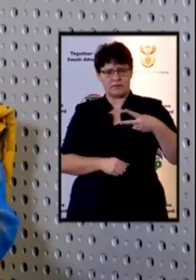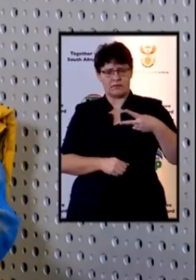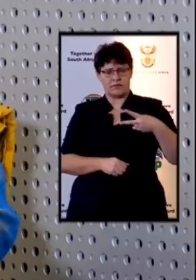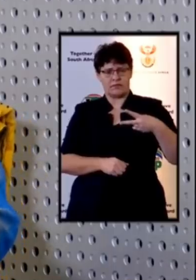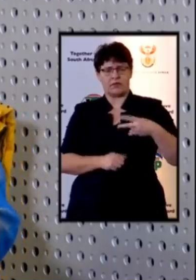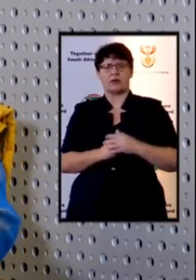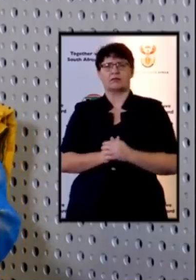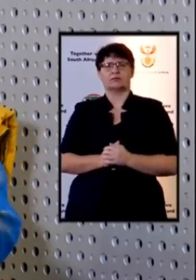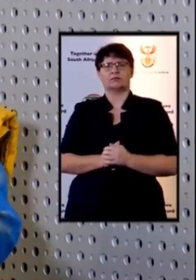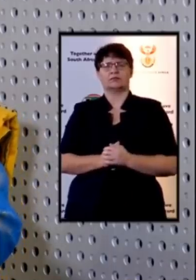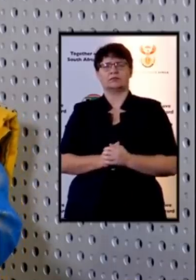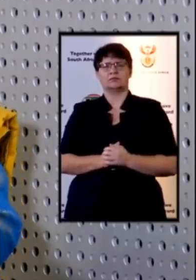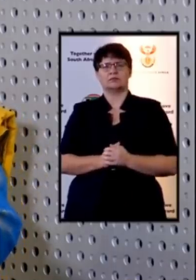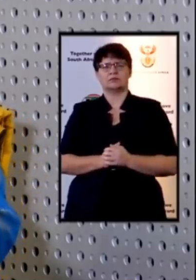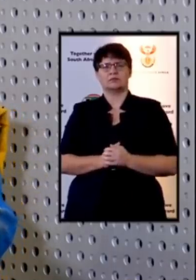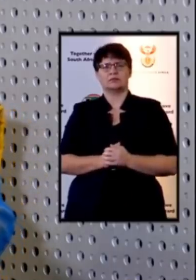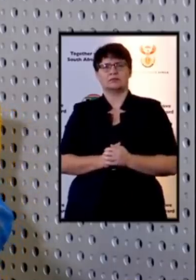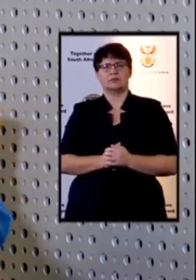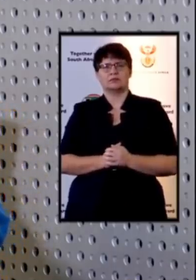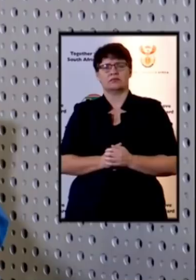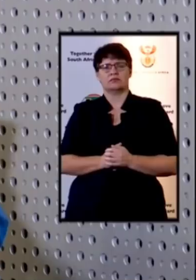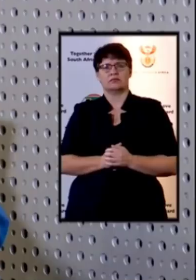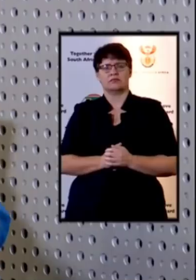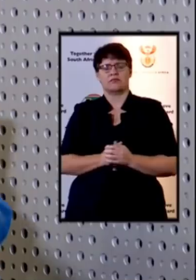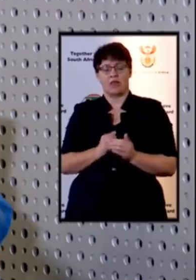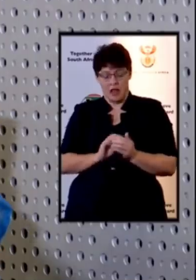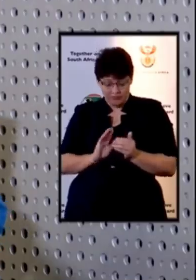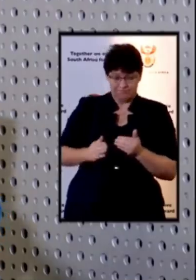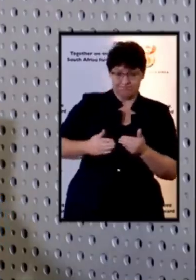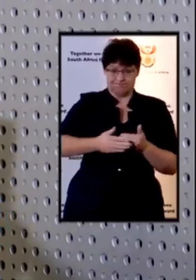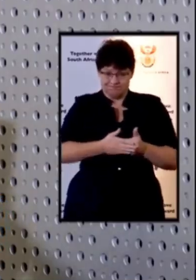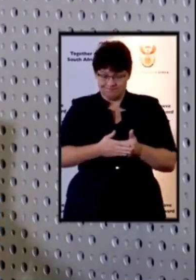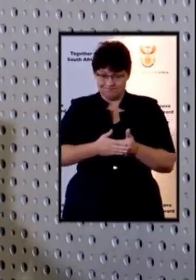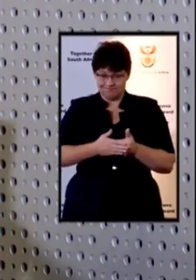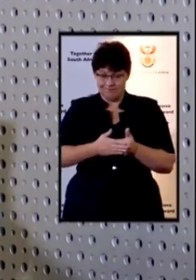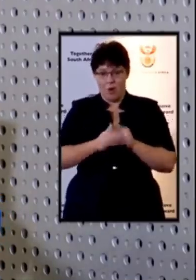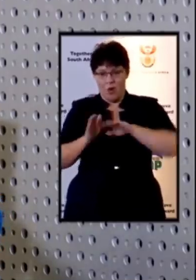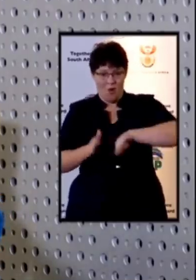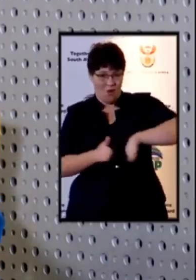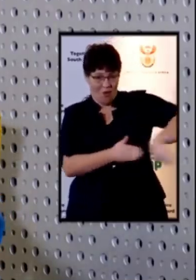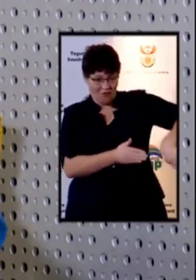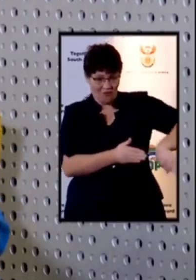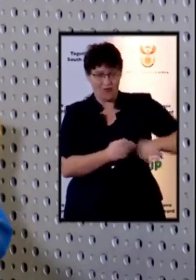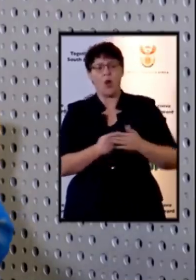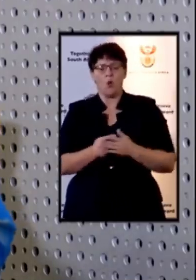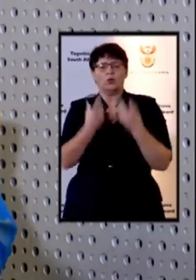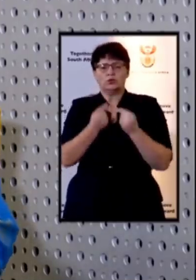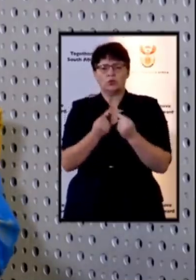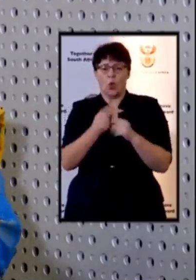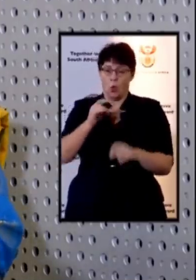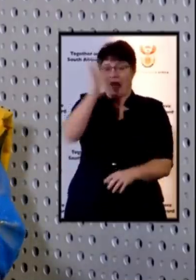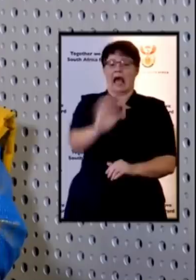for lifting the lockdown in an orderly incremental manner